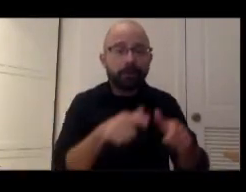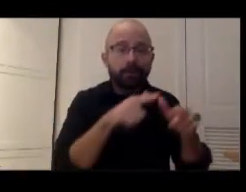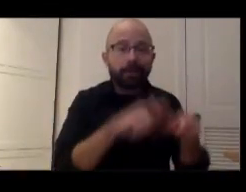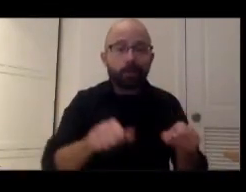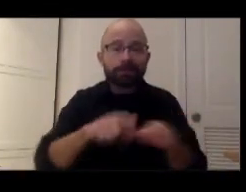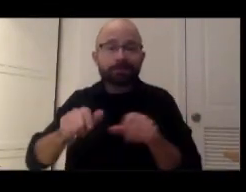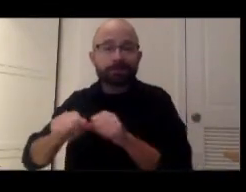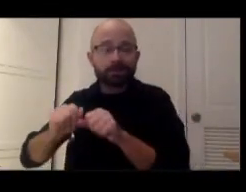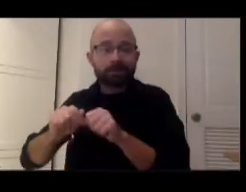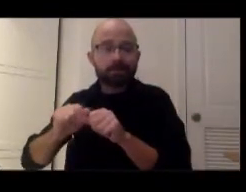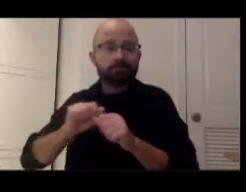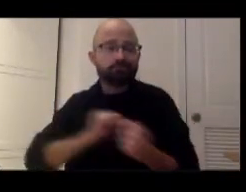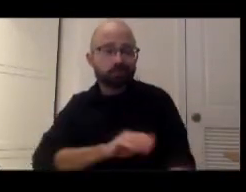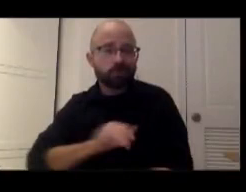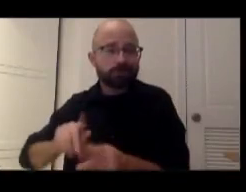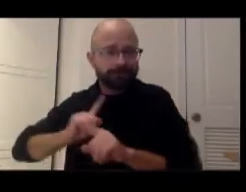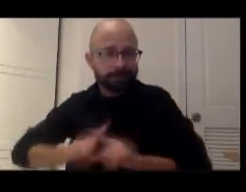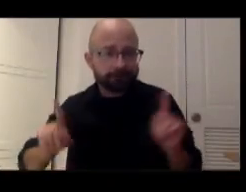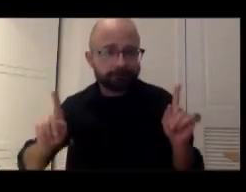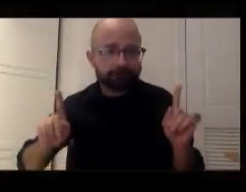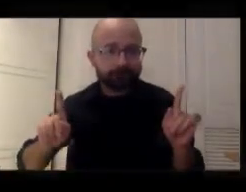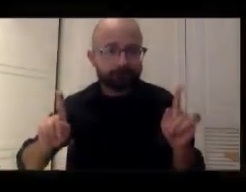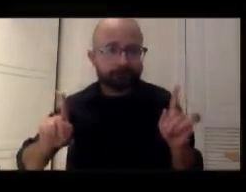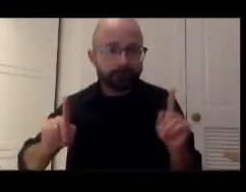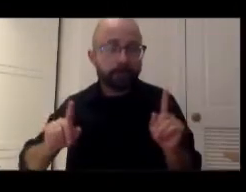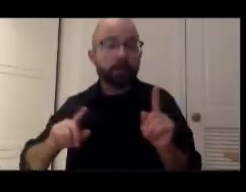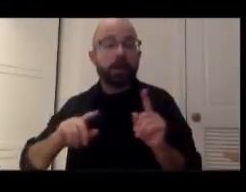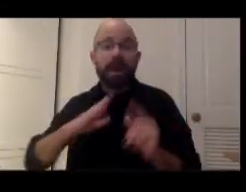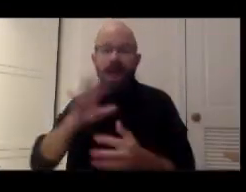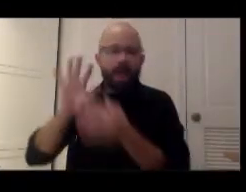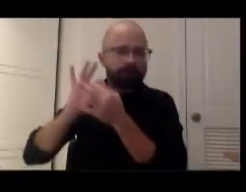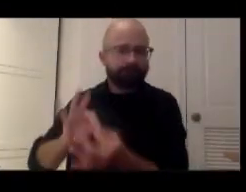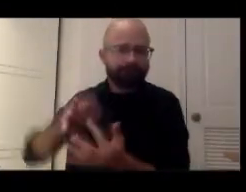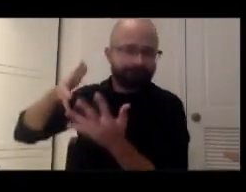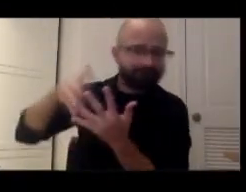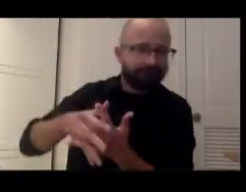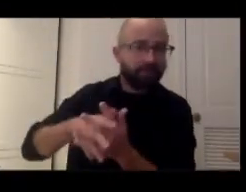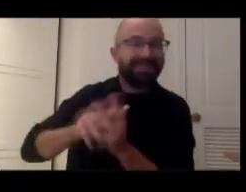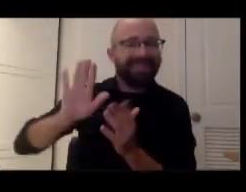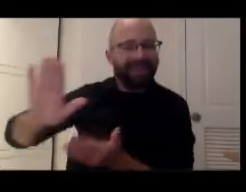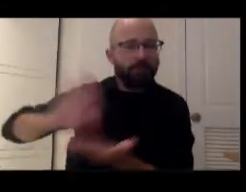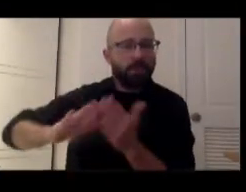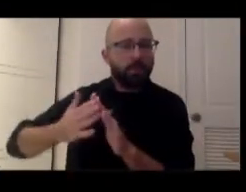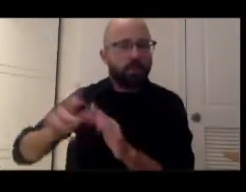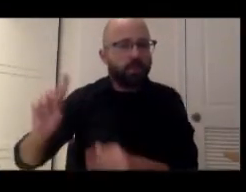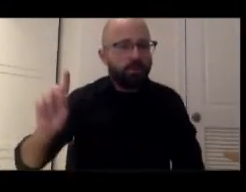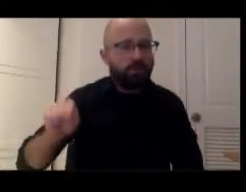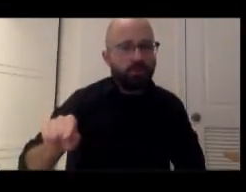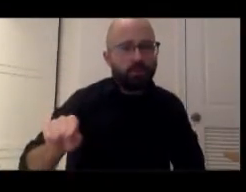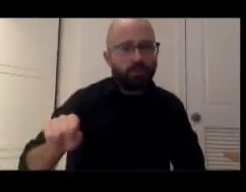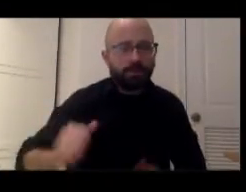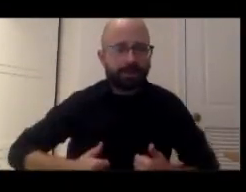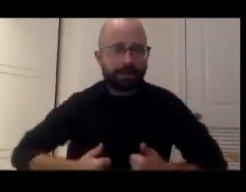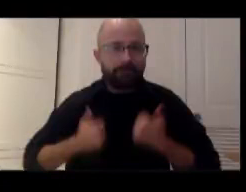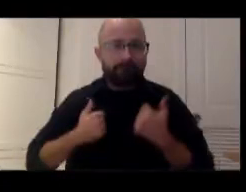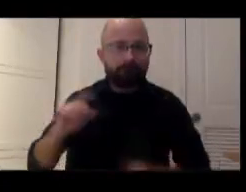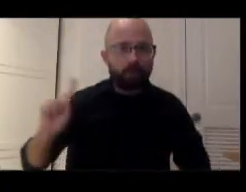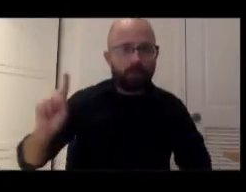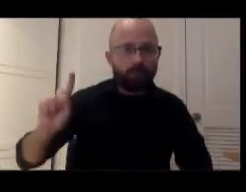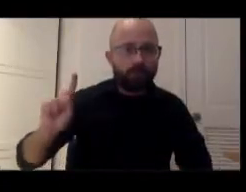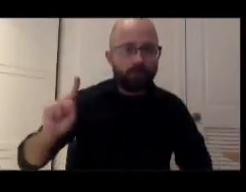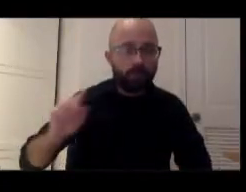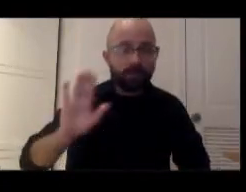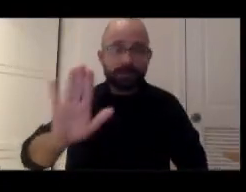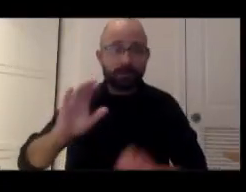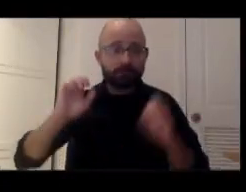in ways that resonate where our communities are, where they live, where they are even intellectually around